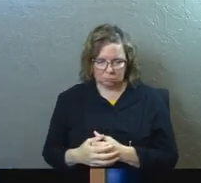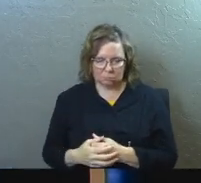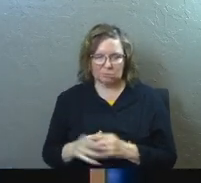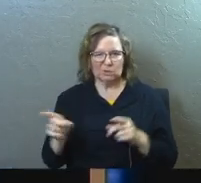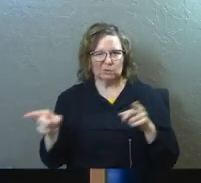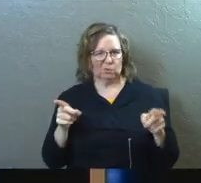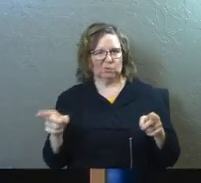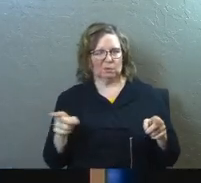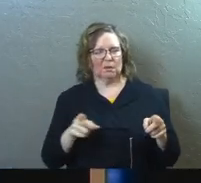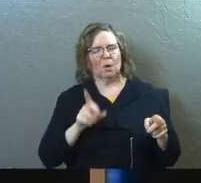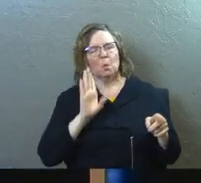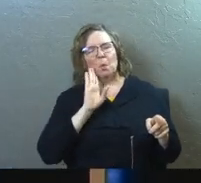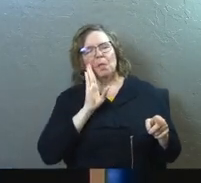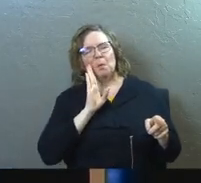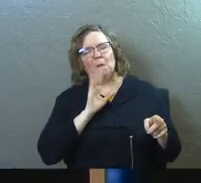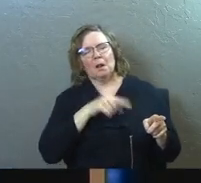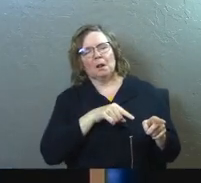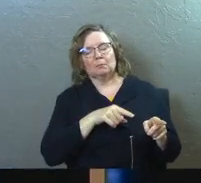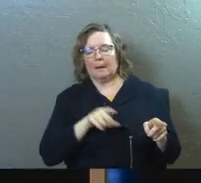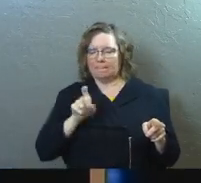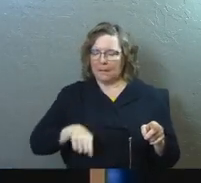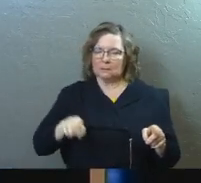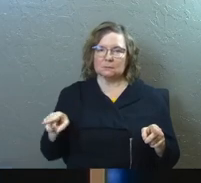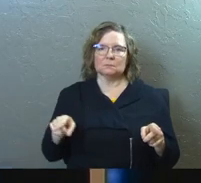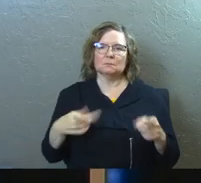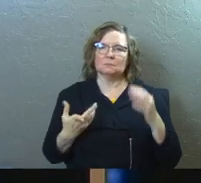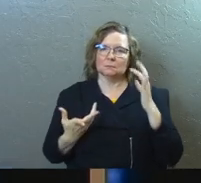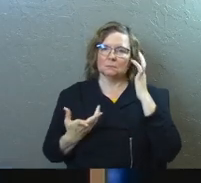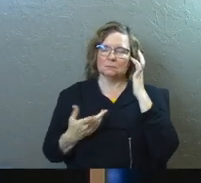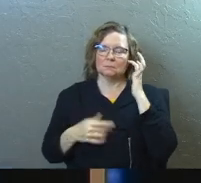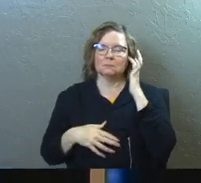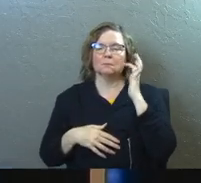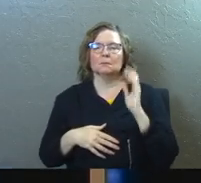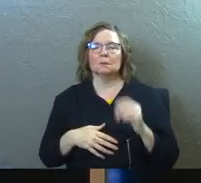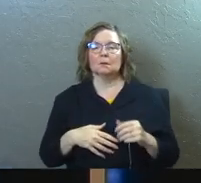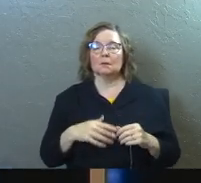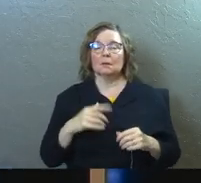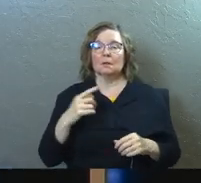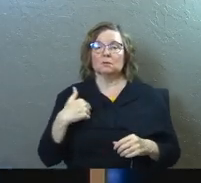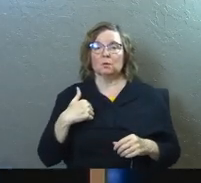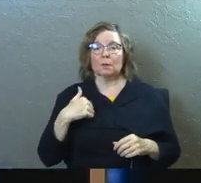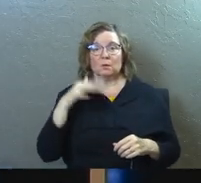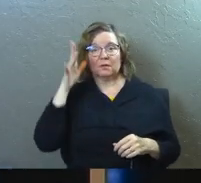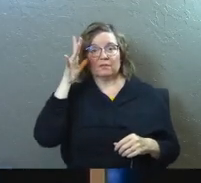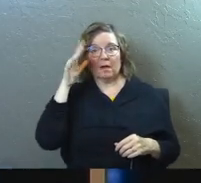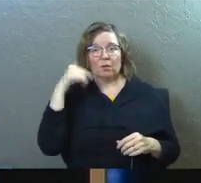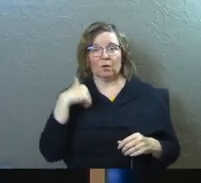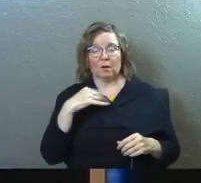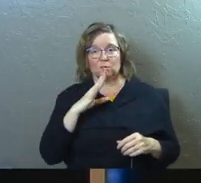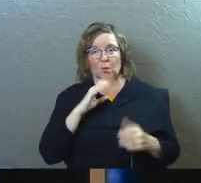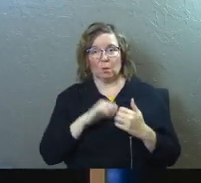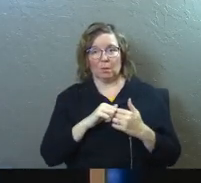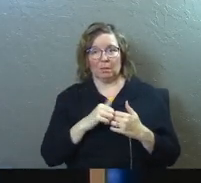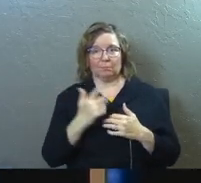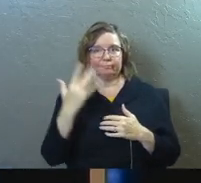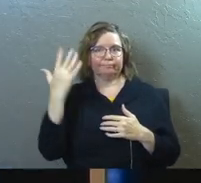pastor, and he was a father, and he was talking about just a season that they had gone through in their life.